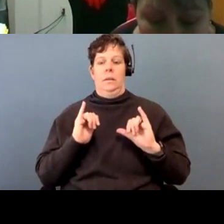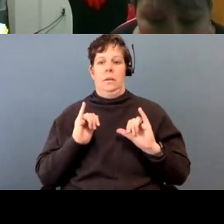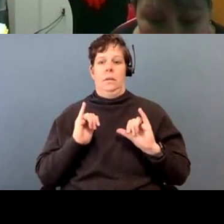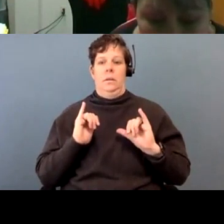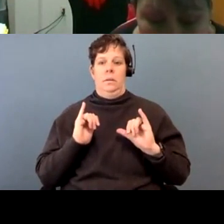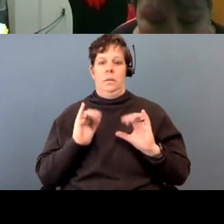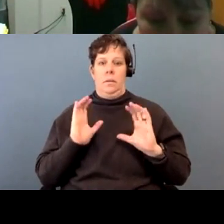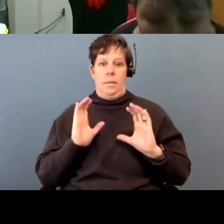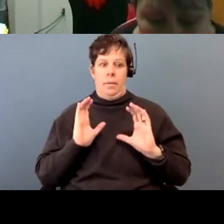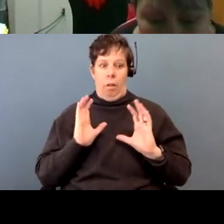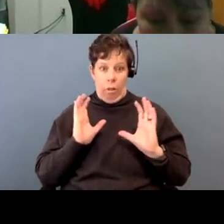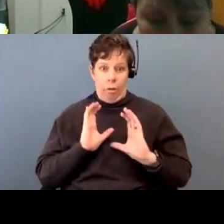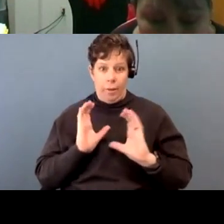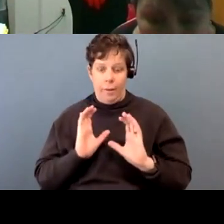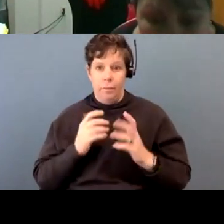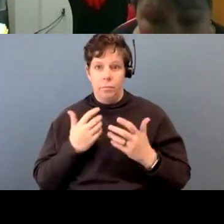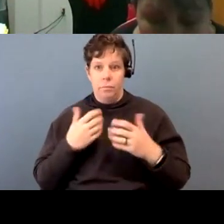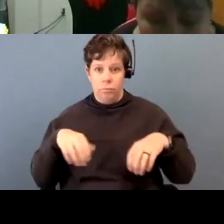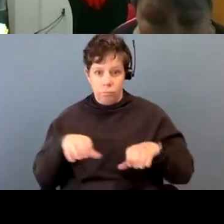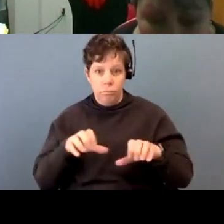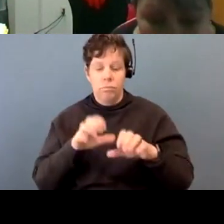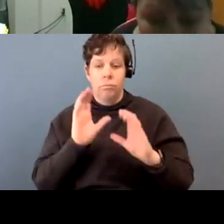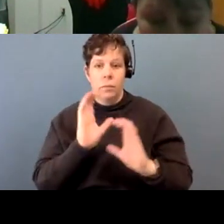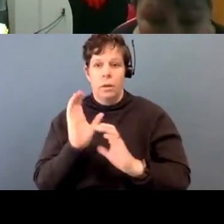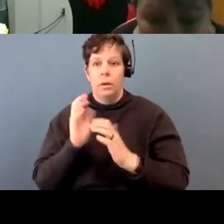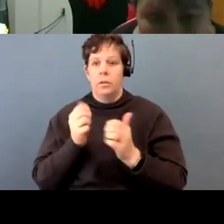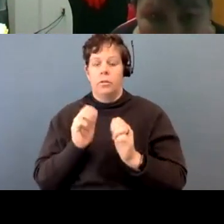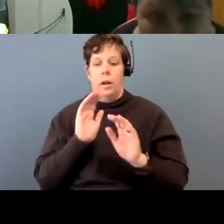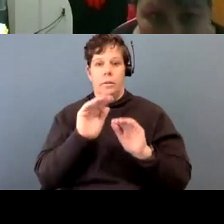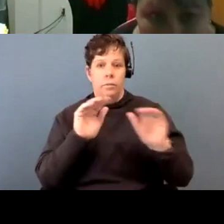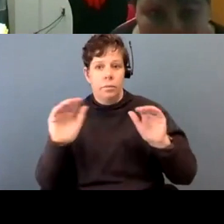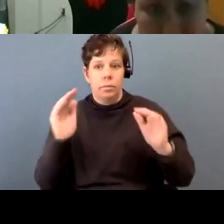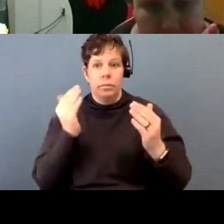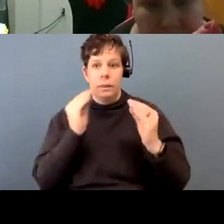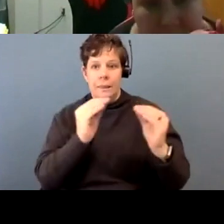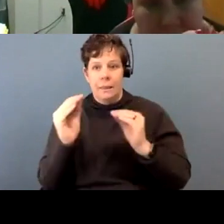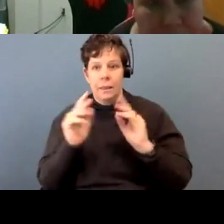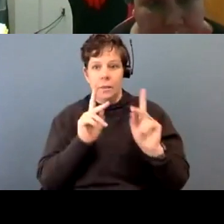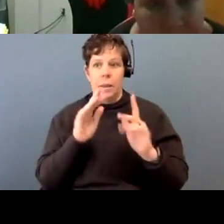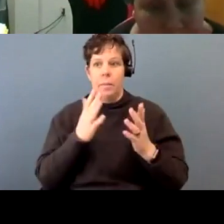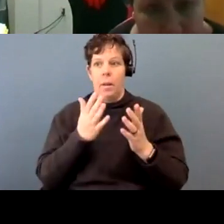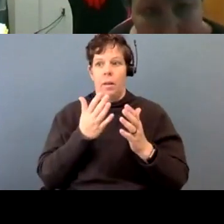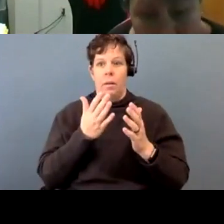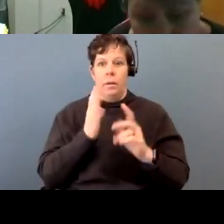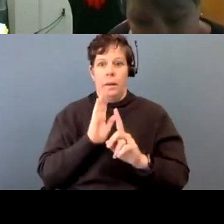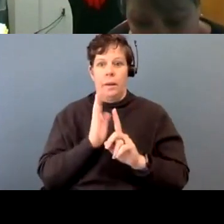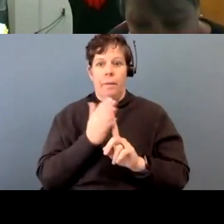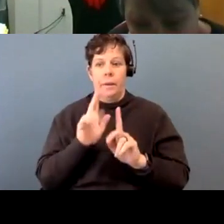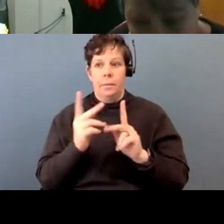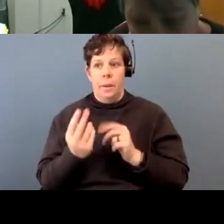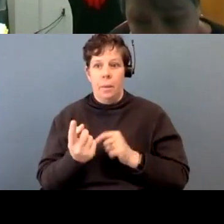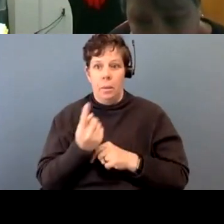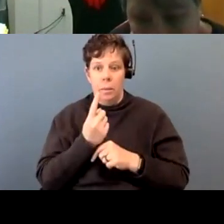looking and, you know, we're trying to bring awareness, trying to get people to come forward. Um,